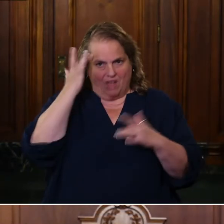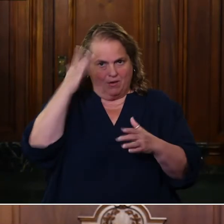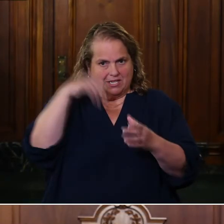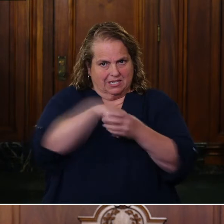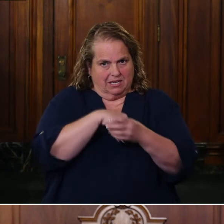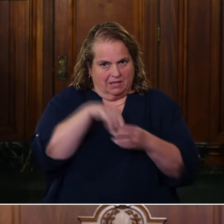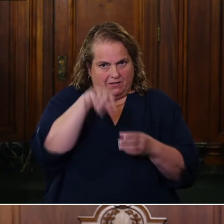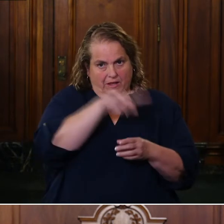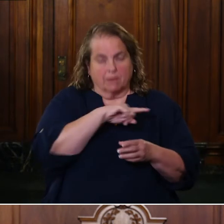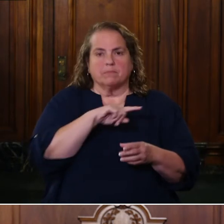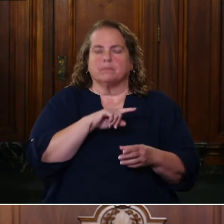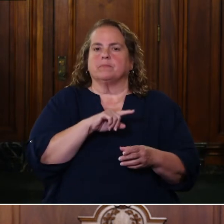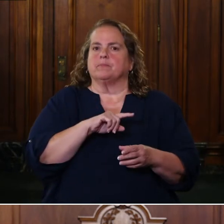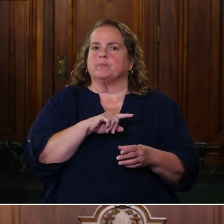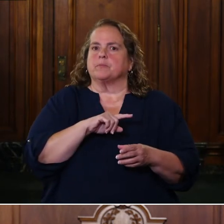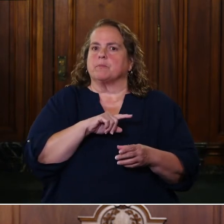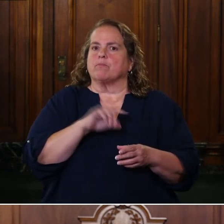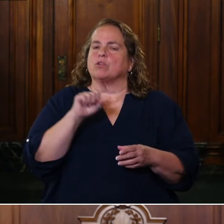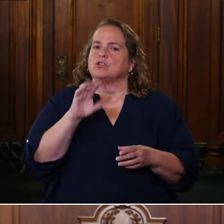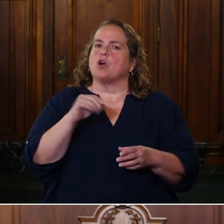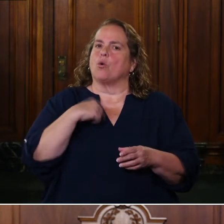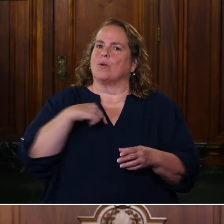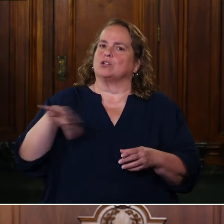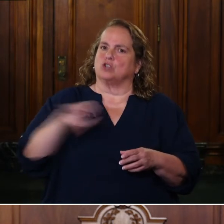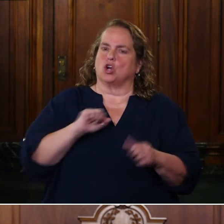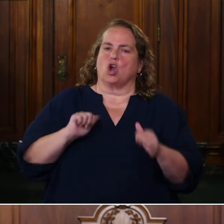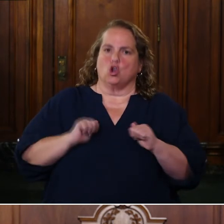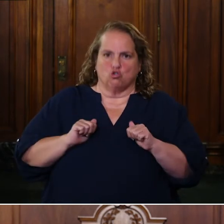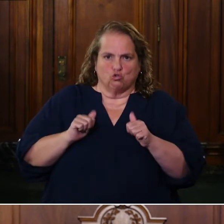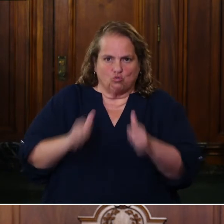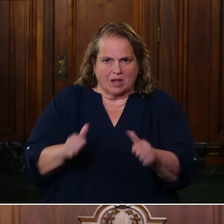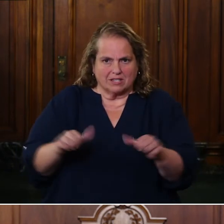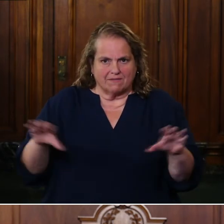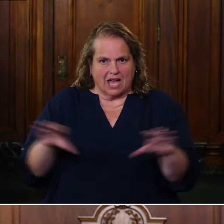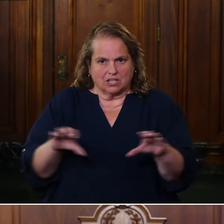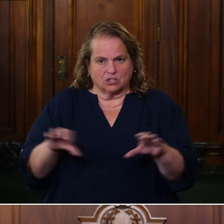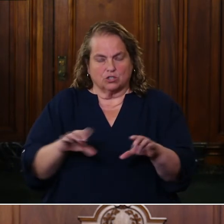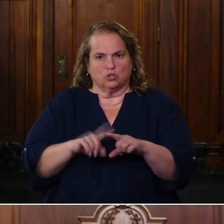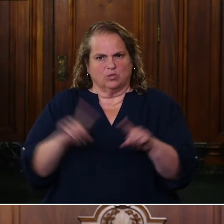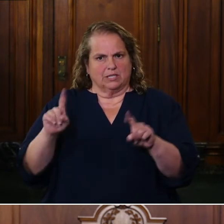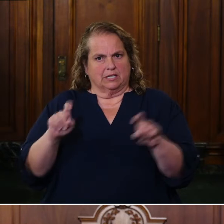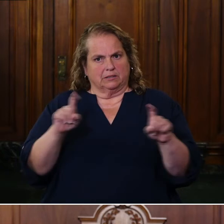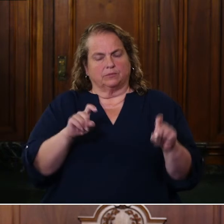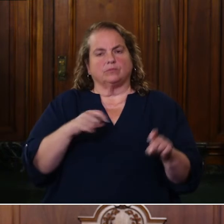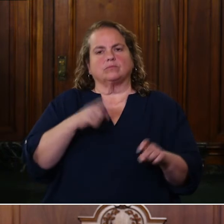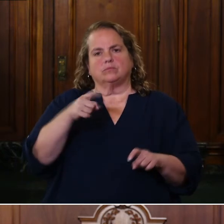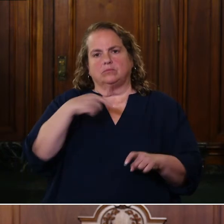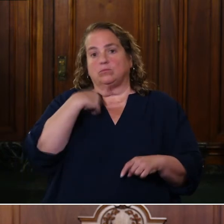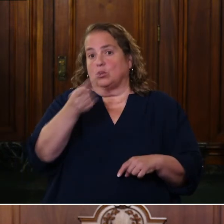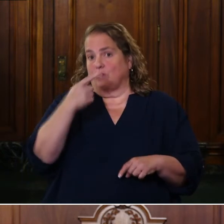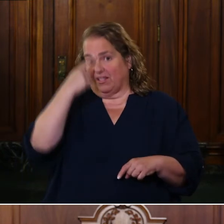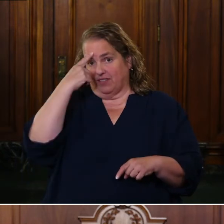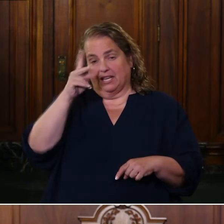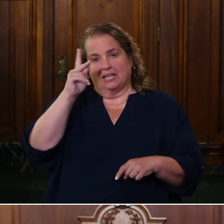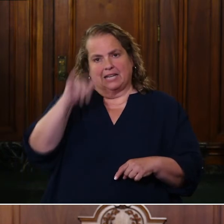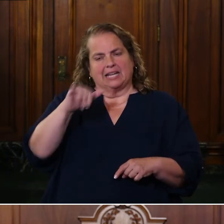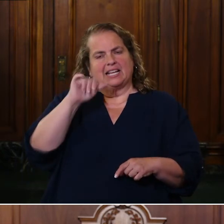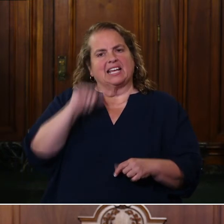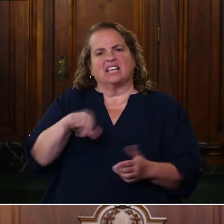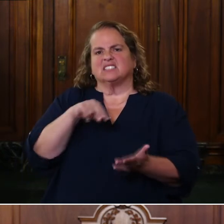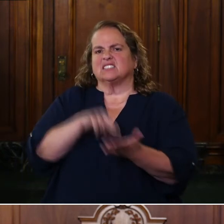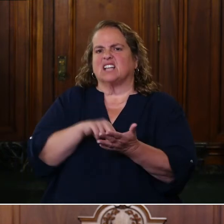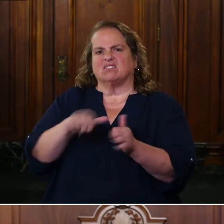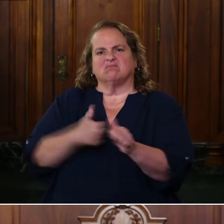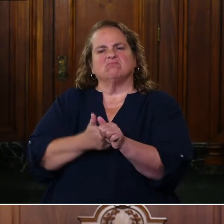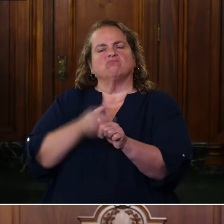took aggressive action. And I think, as I've said to you all, I think Kentucky can stand behind the actions that we've taken.